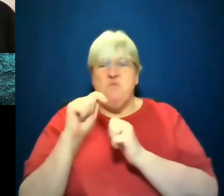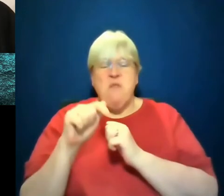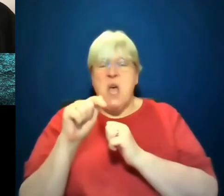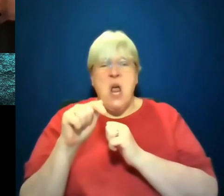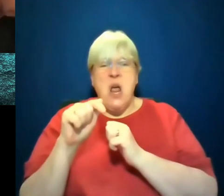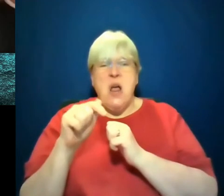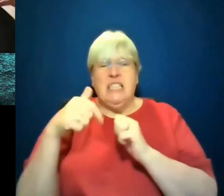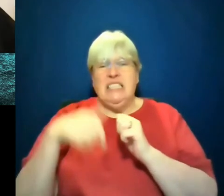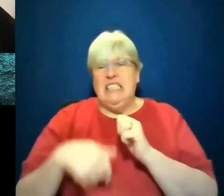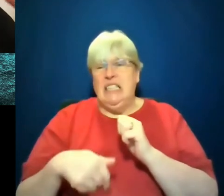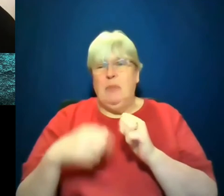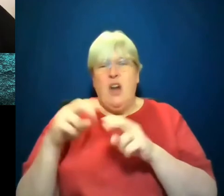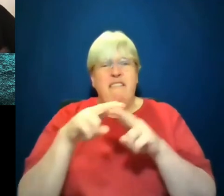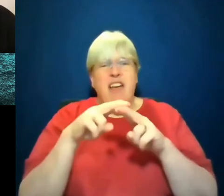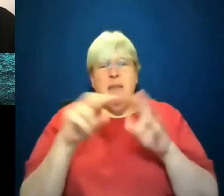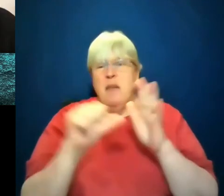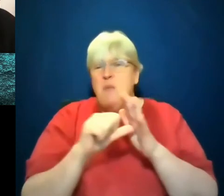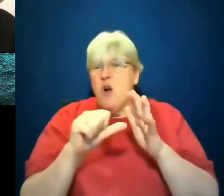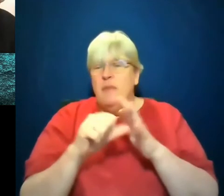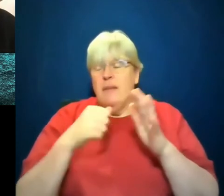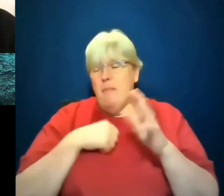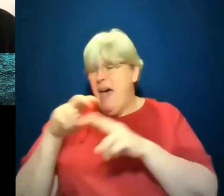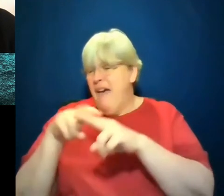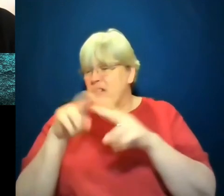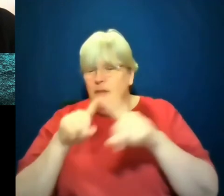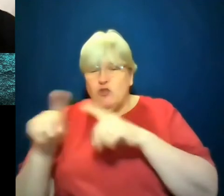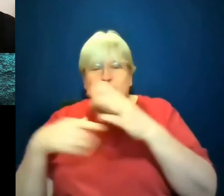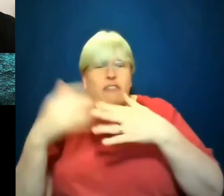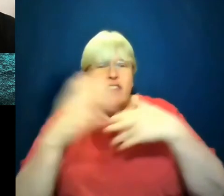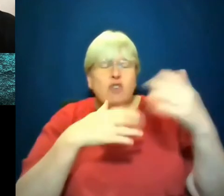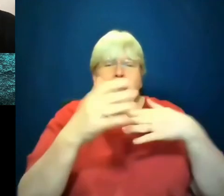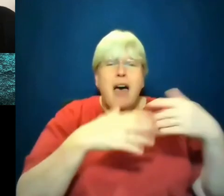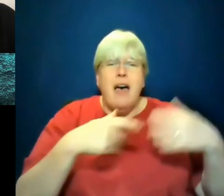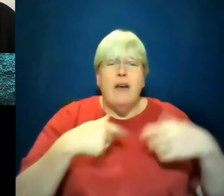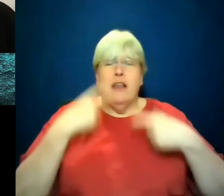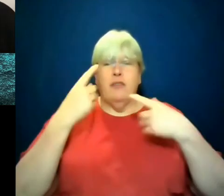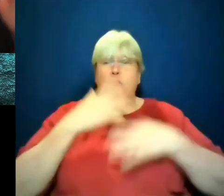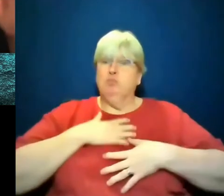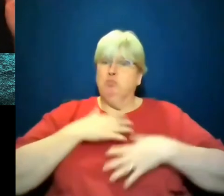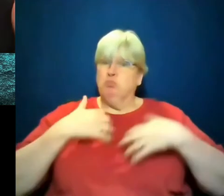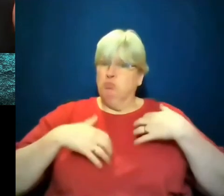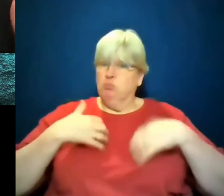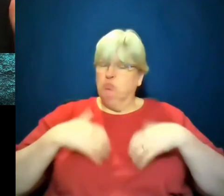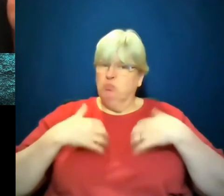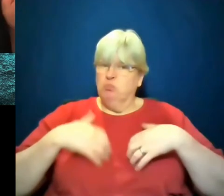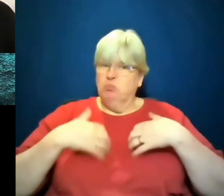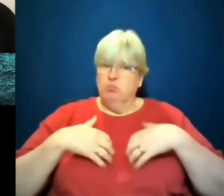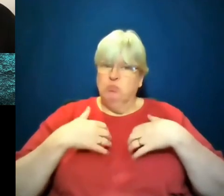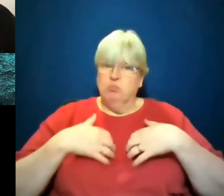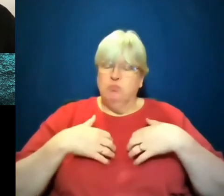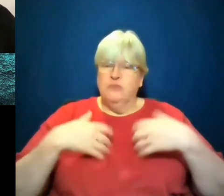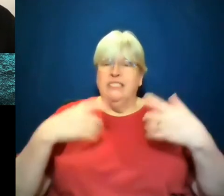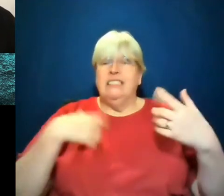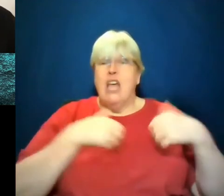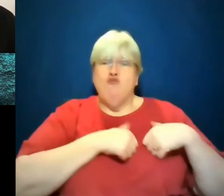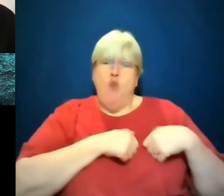family rip. My family trying to figure out all this kind of stuff. And I've described it as, it's as if, it's as if it's Romeo and Juliet, but